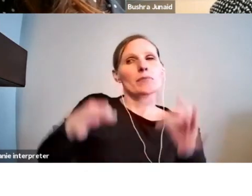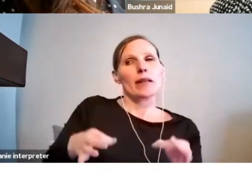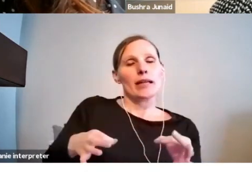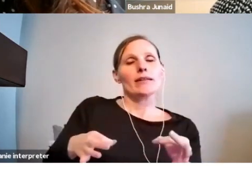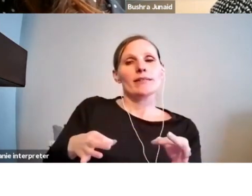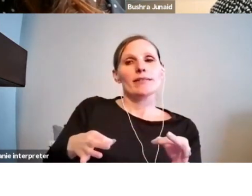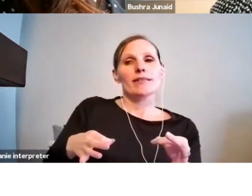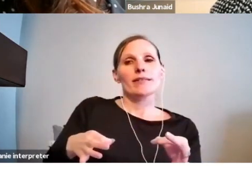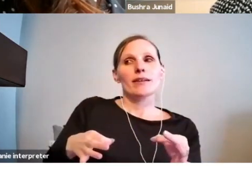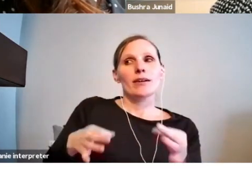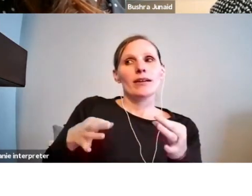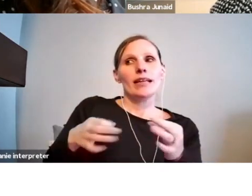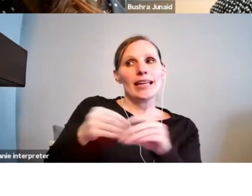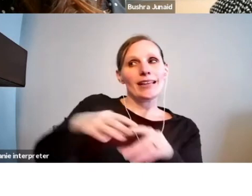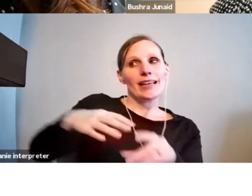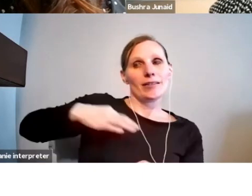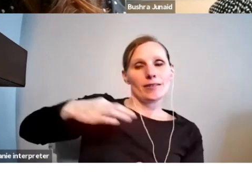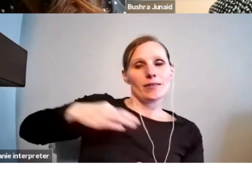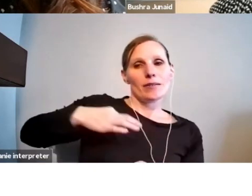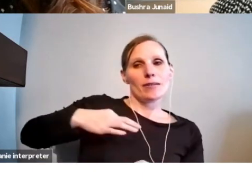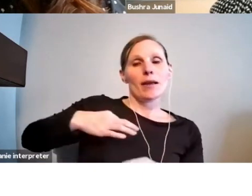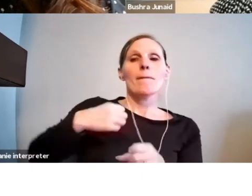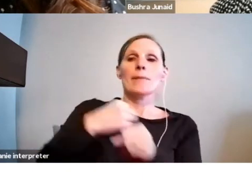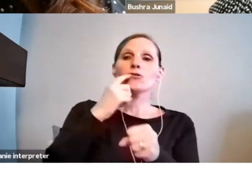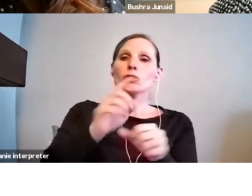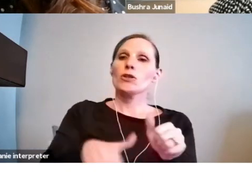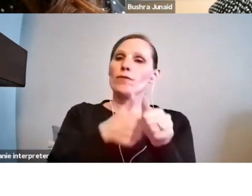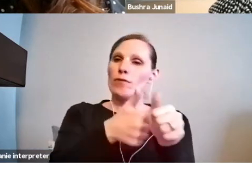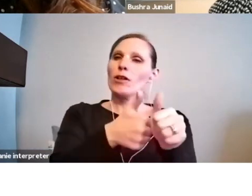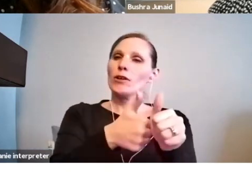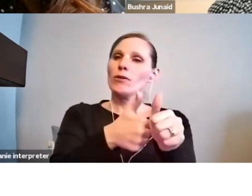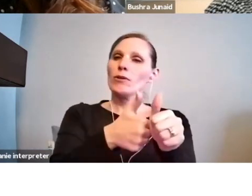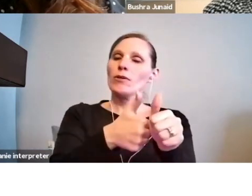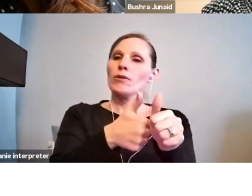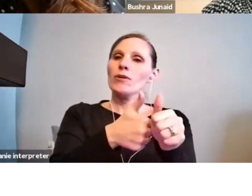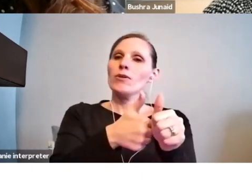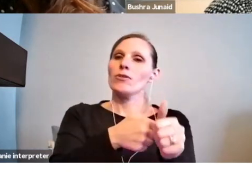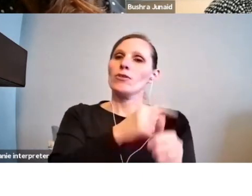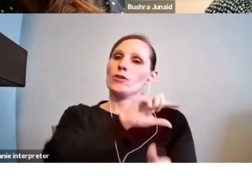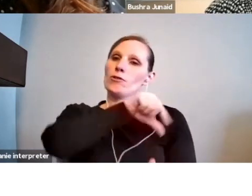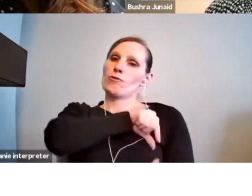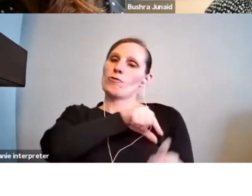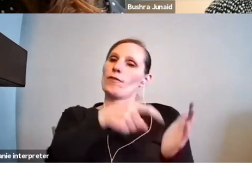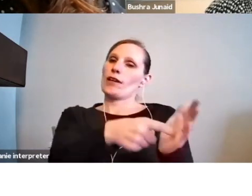and make sure that you look at the eligibility details on the program page.